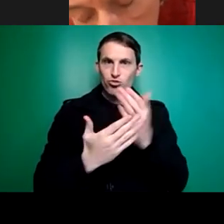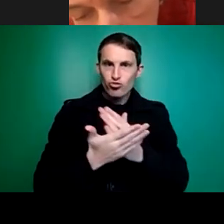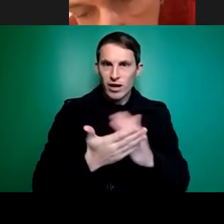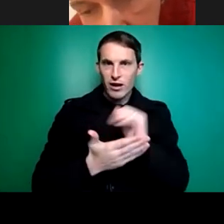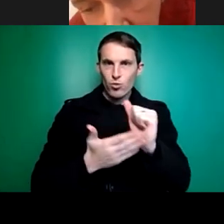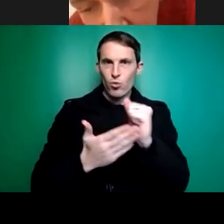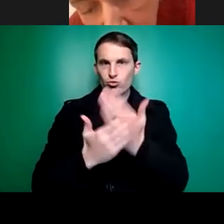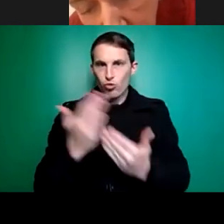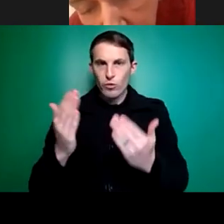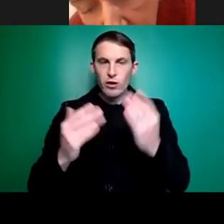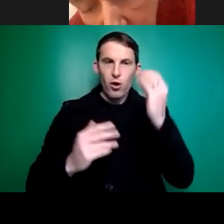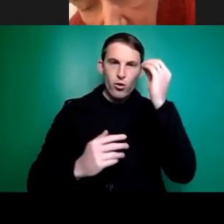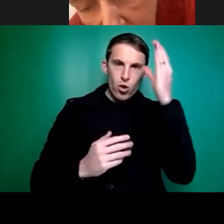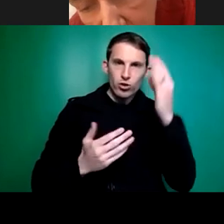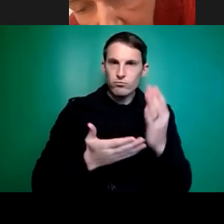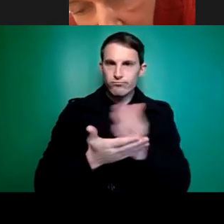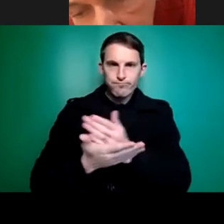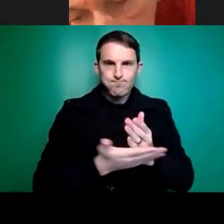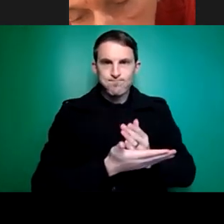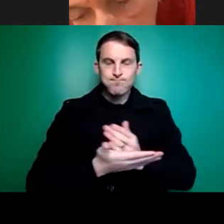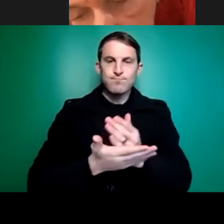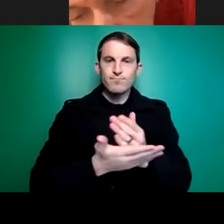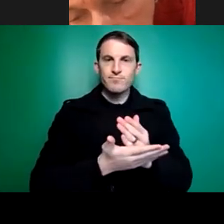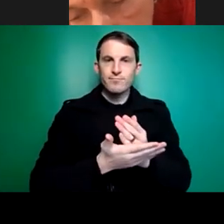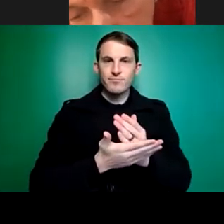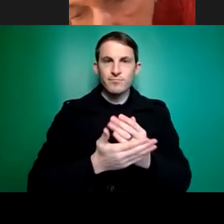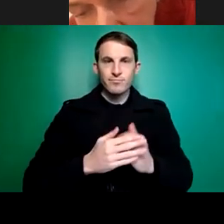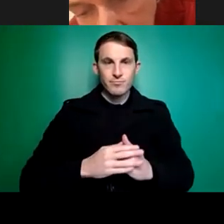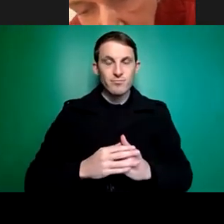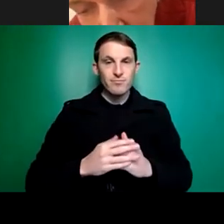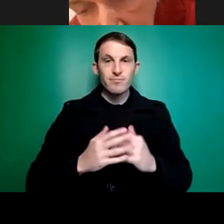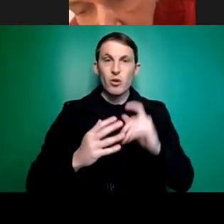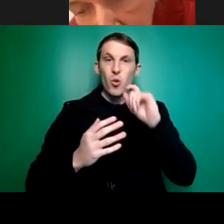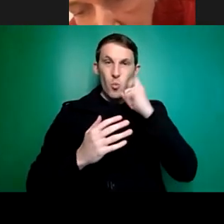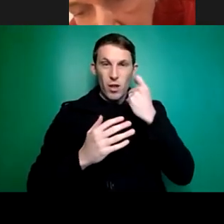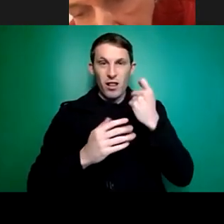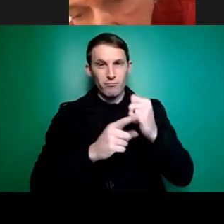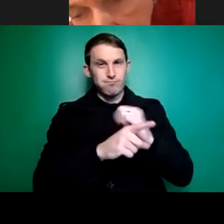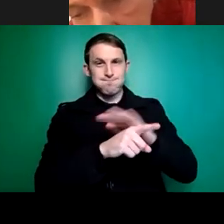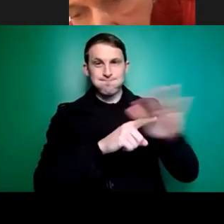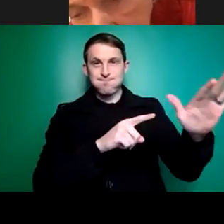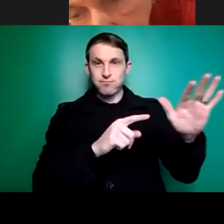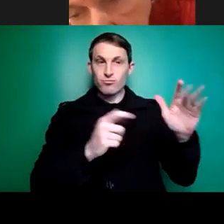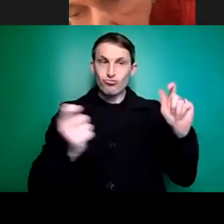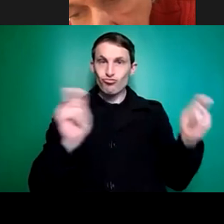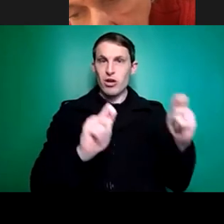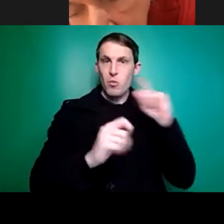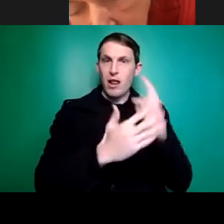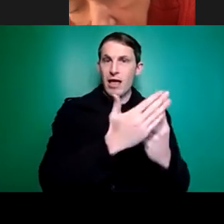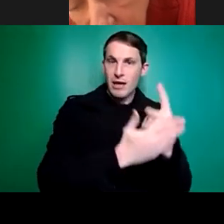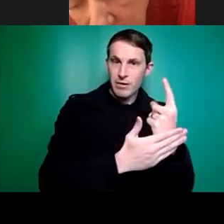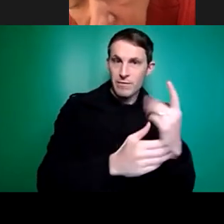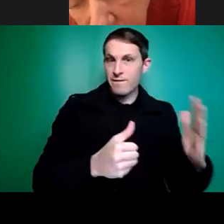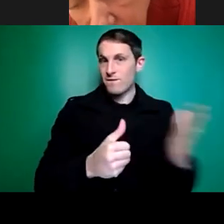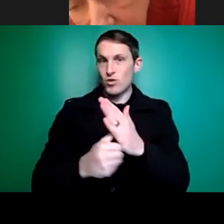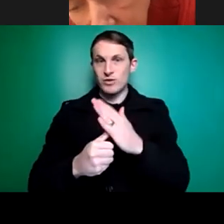we have with others. It'll get through, change will happen, but it needs awareness